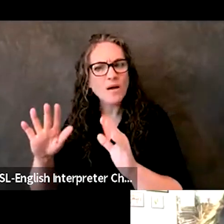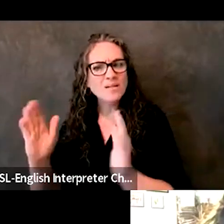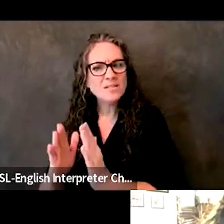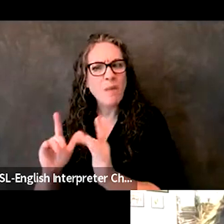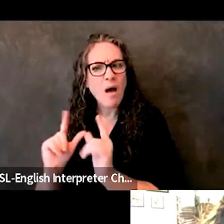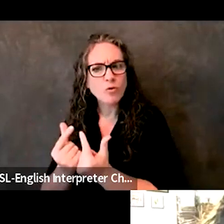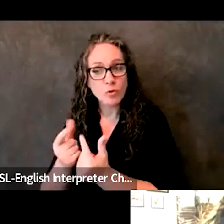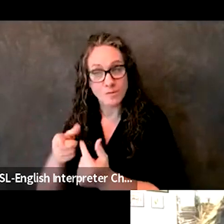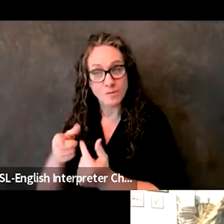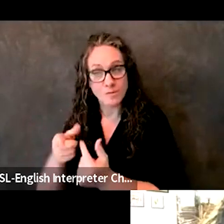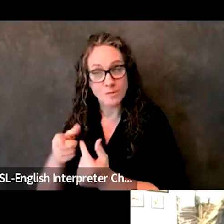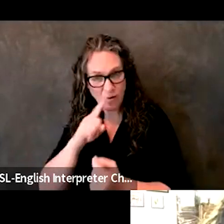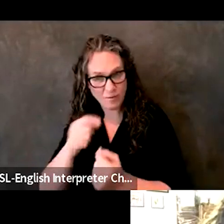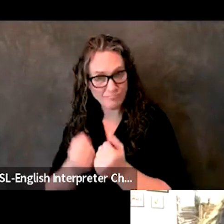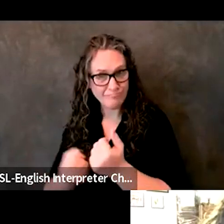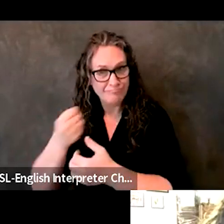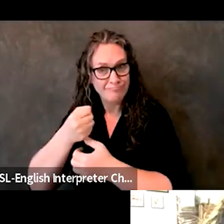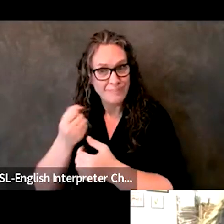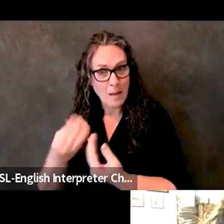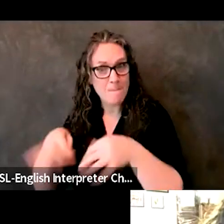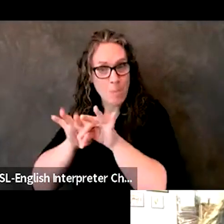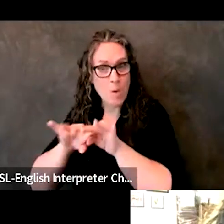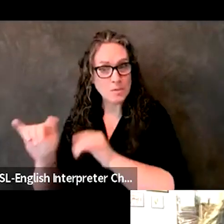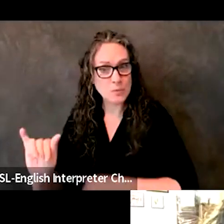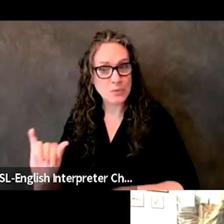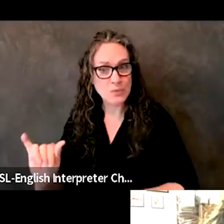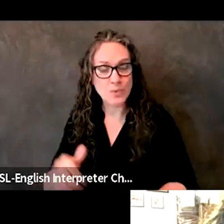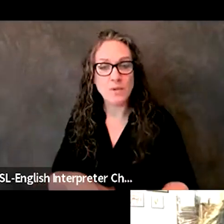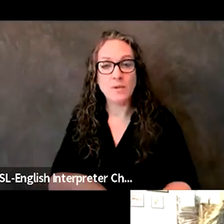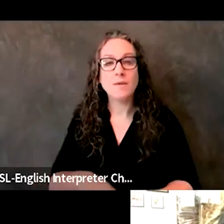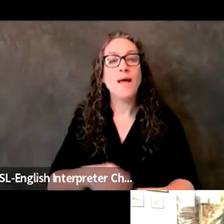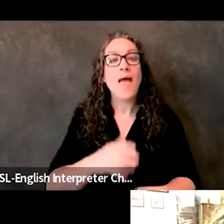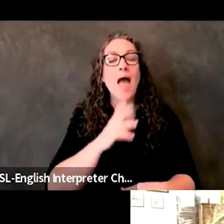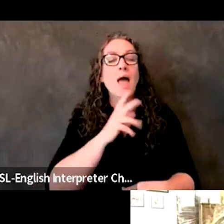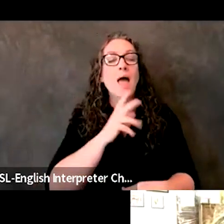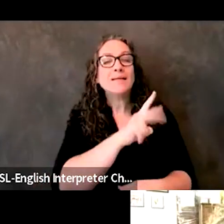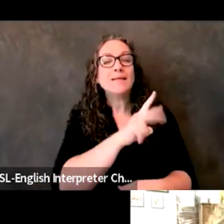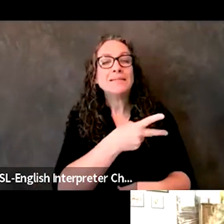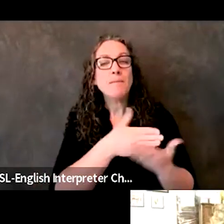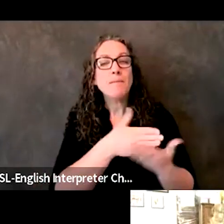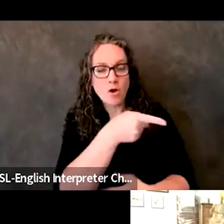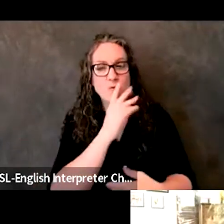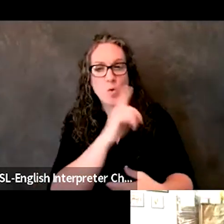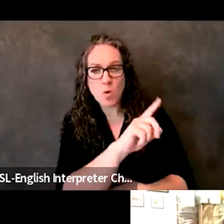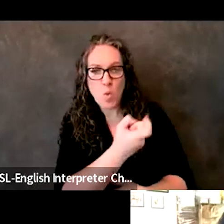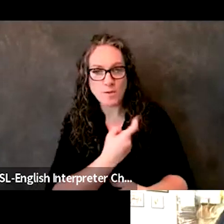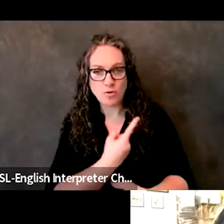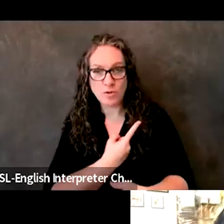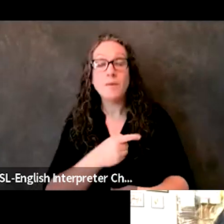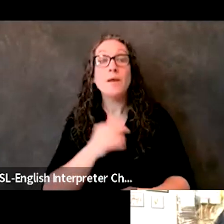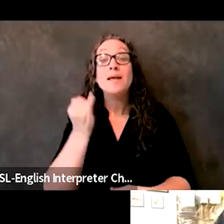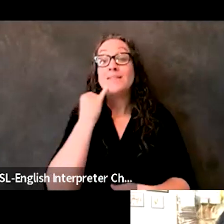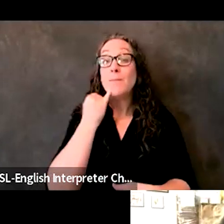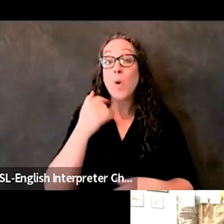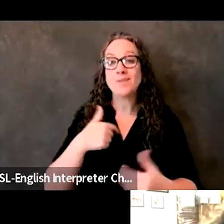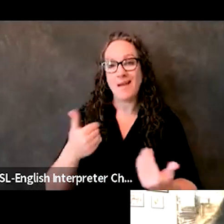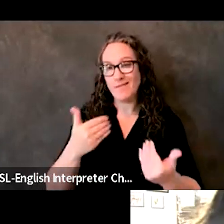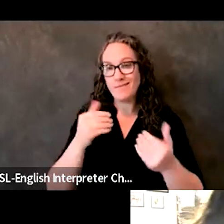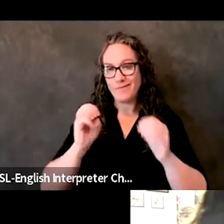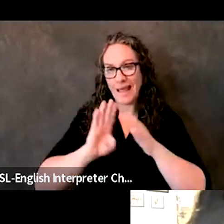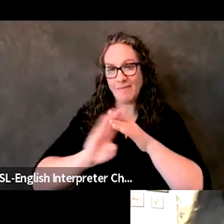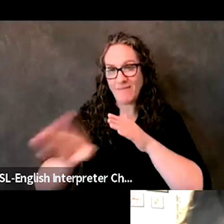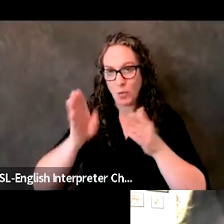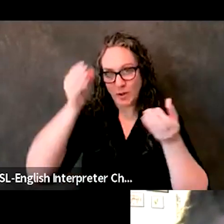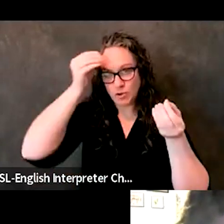uh, going back to the second part of your question, Vance, I mean, uh, if you push out an evacuation message, right. And a trust doesn't